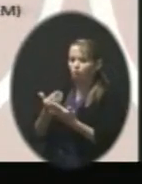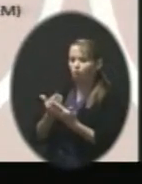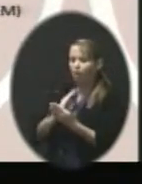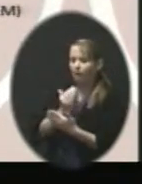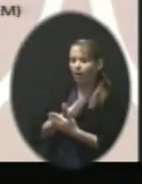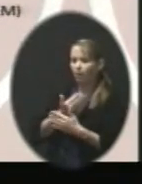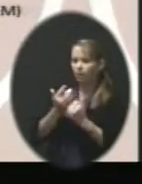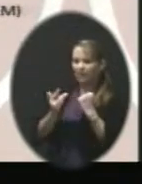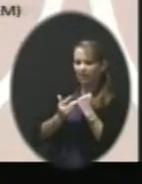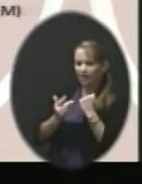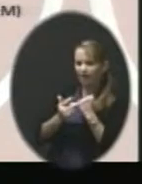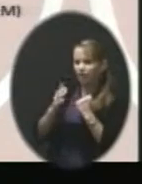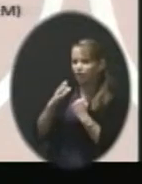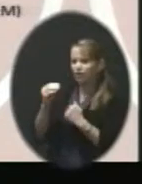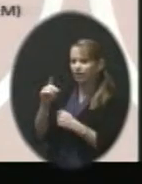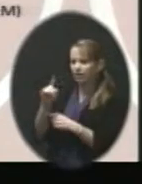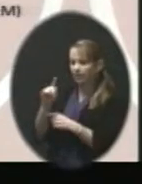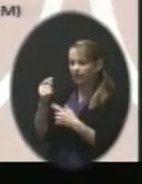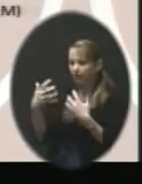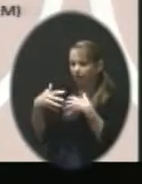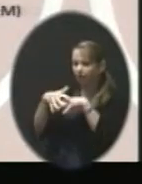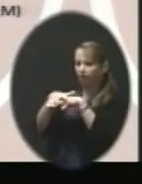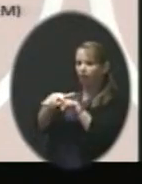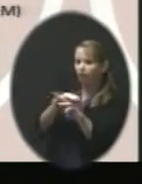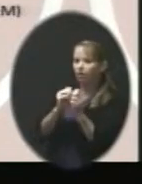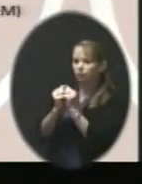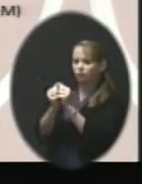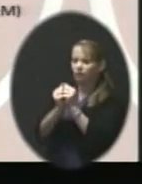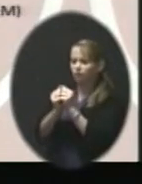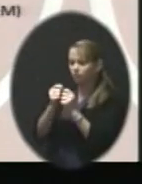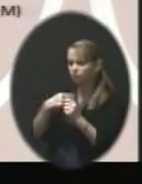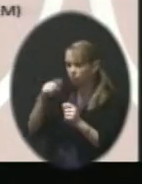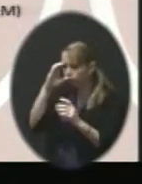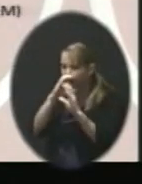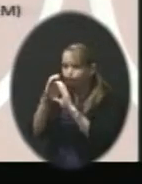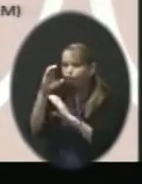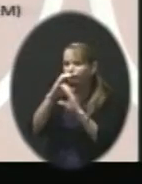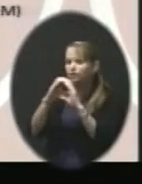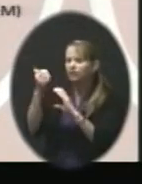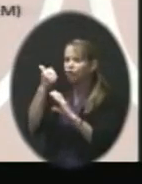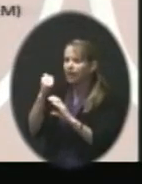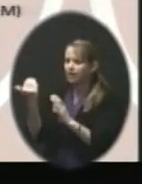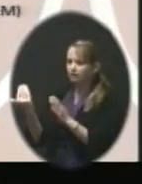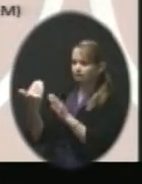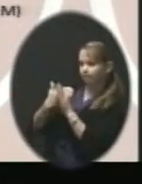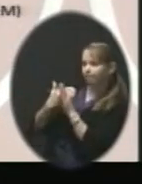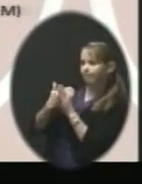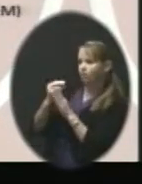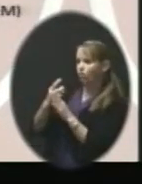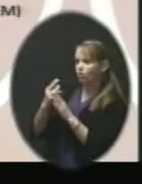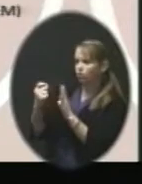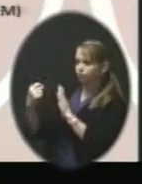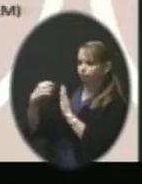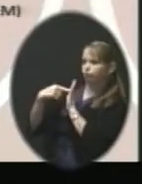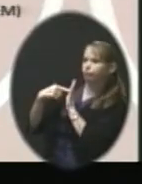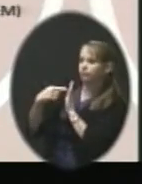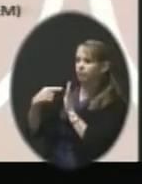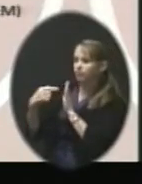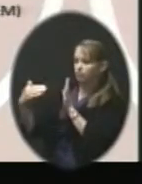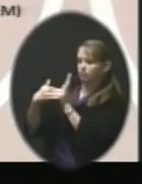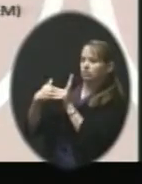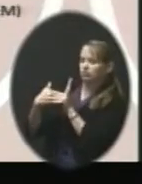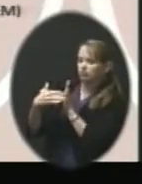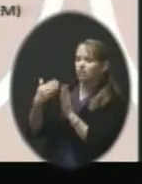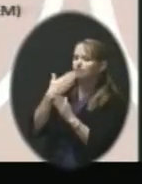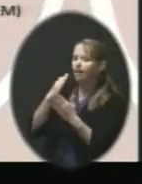that we're searching for, intrusions and possible detections of bad things going on out there, brings that all together into a